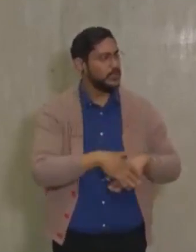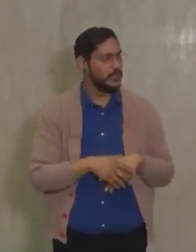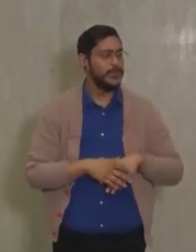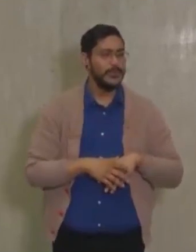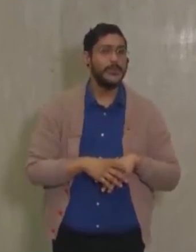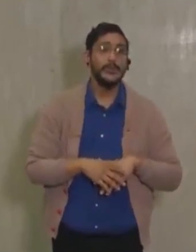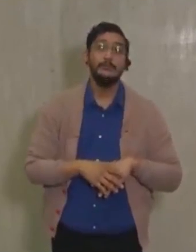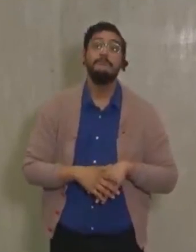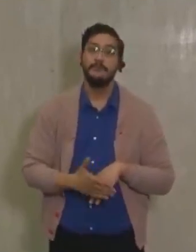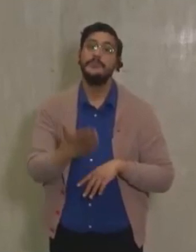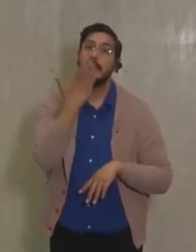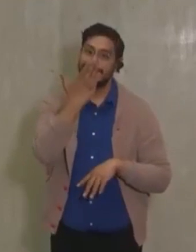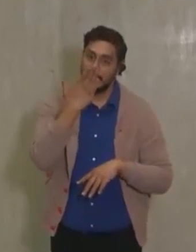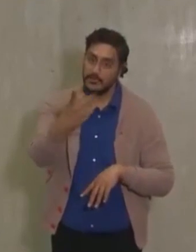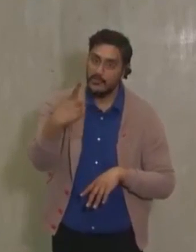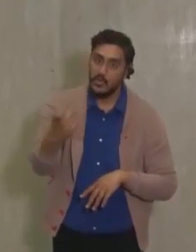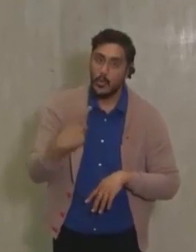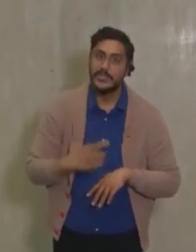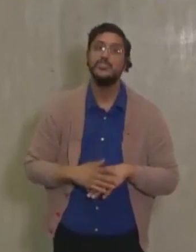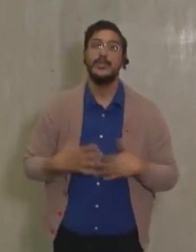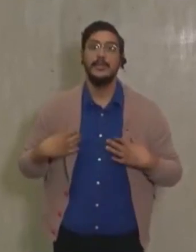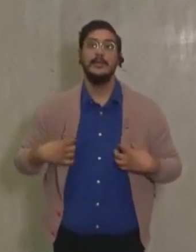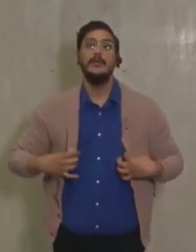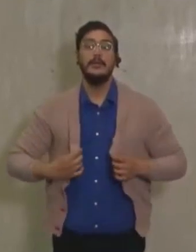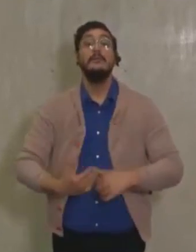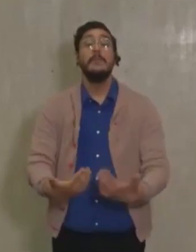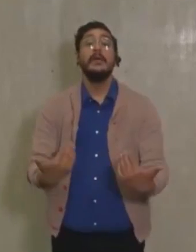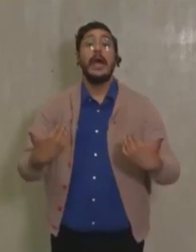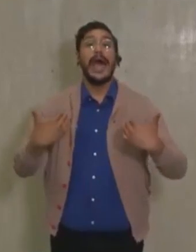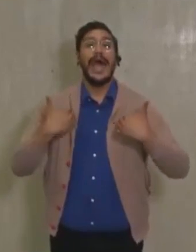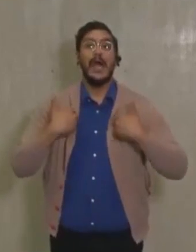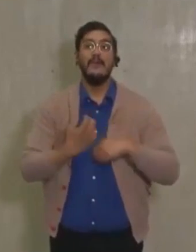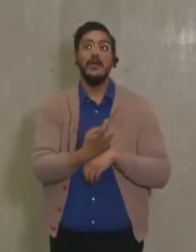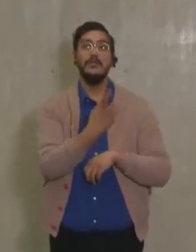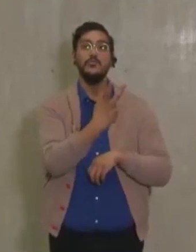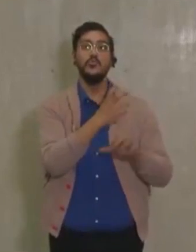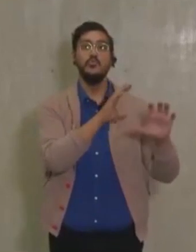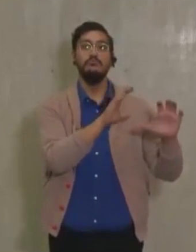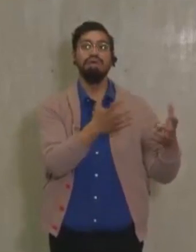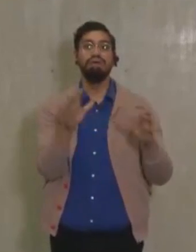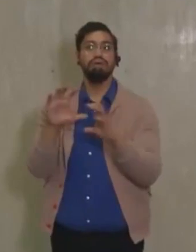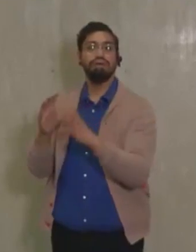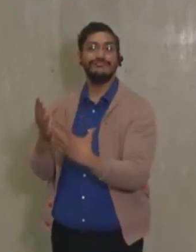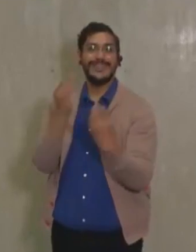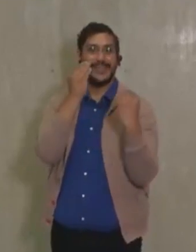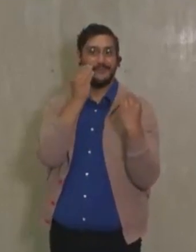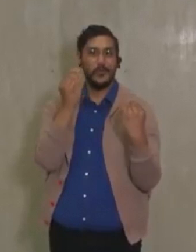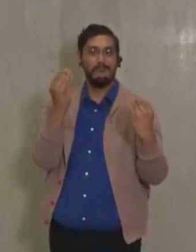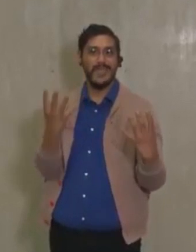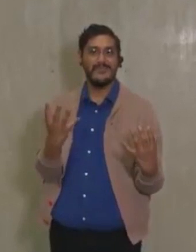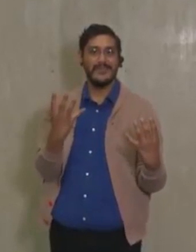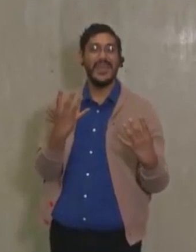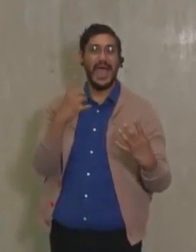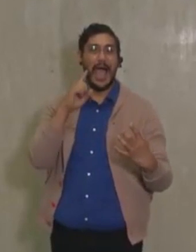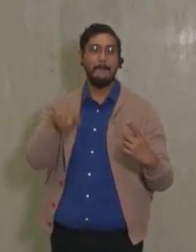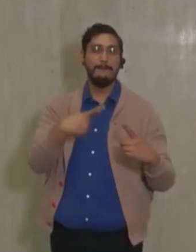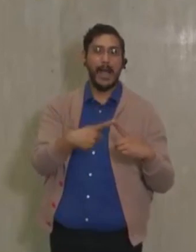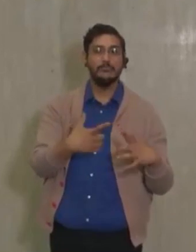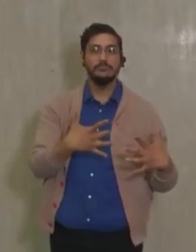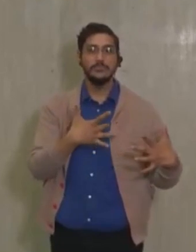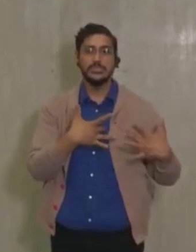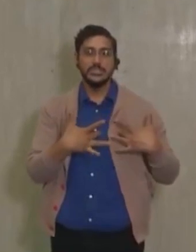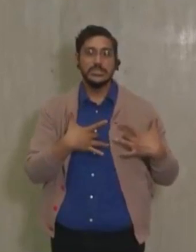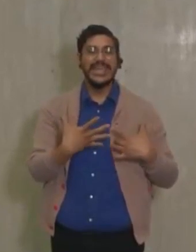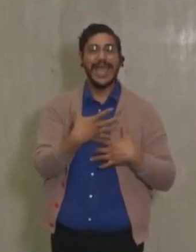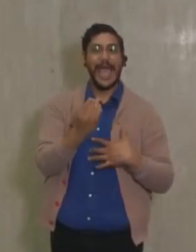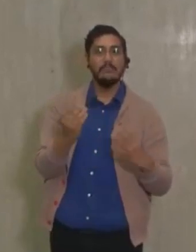Thank you for that question. So we have two sets of data on the sensitivity and the